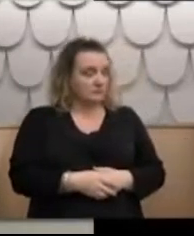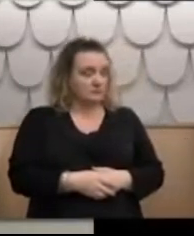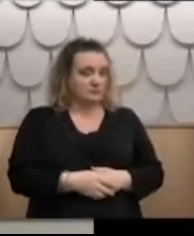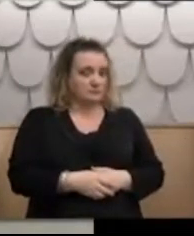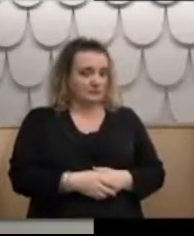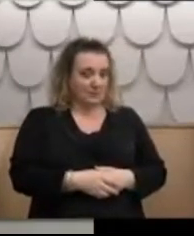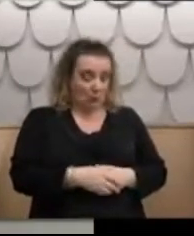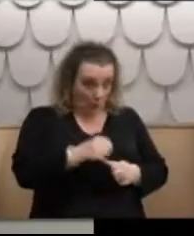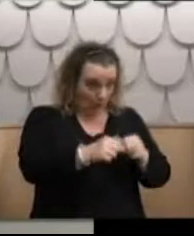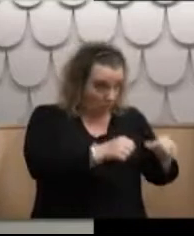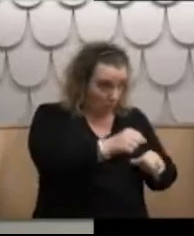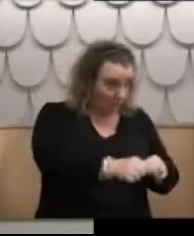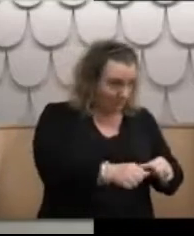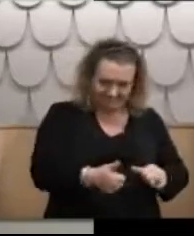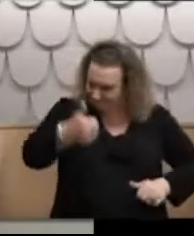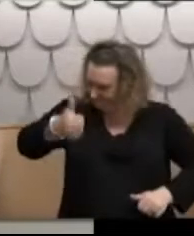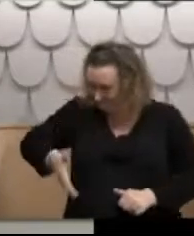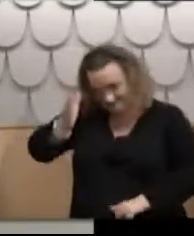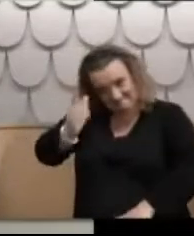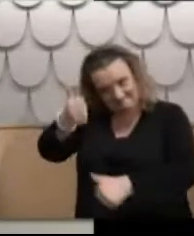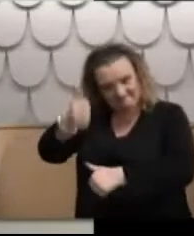Onwards and upwards. Haere Tone.